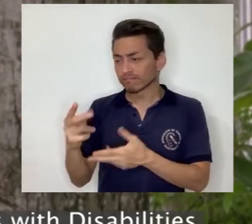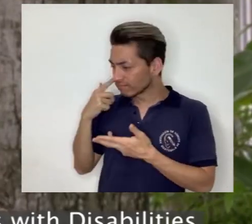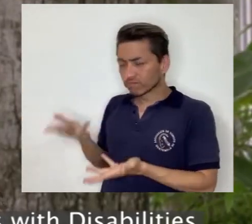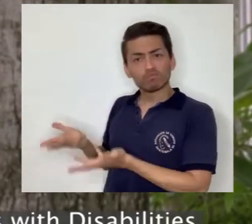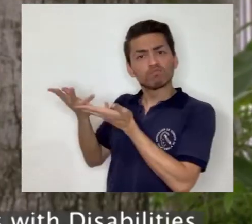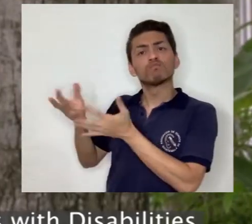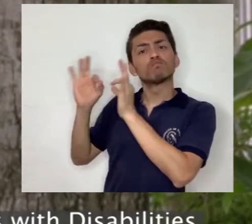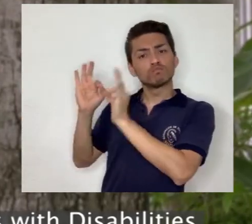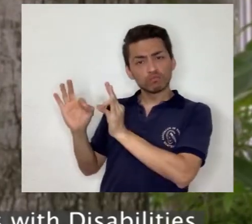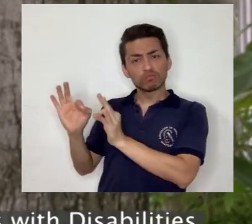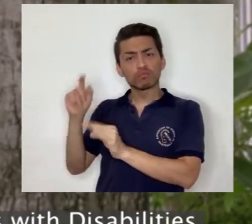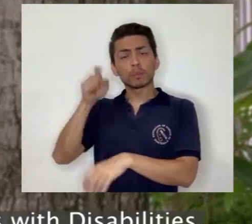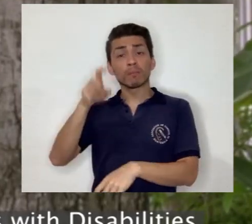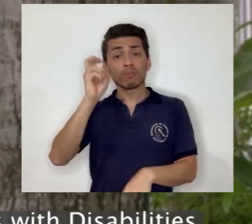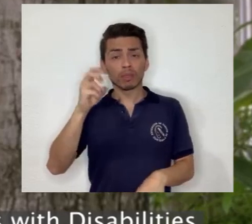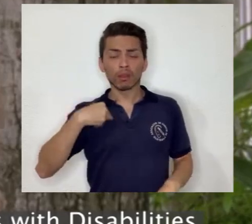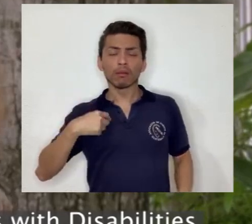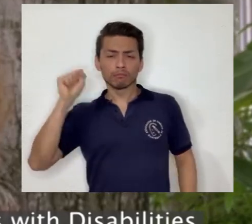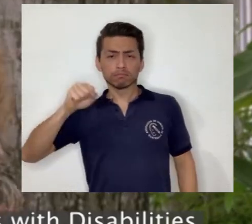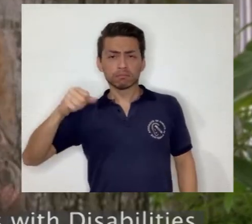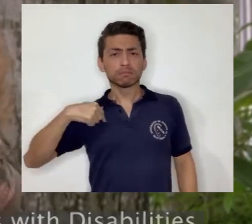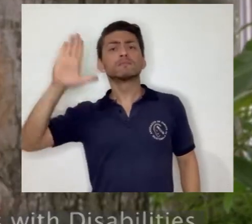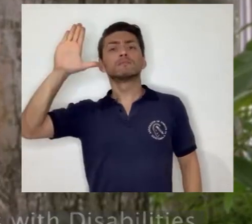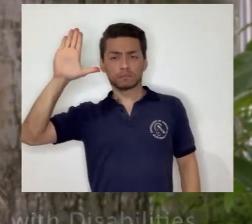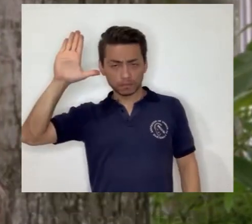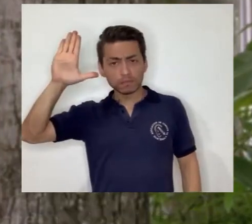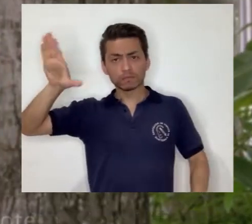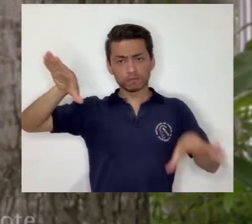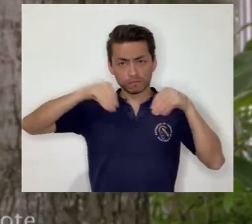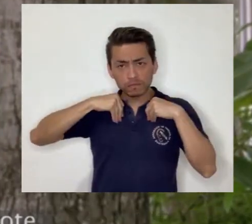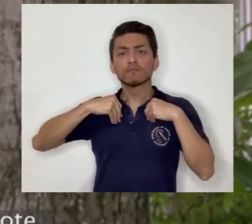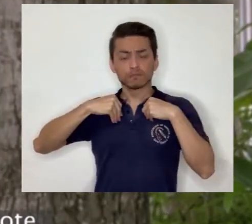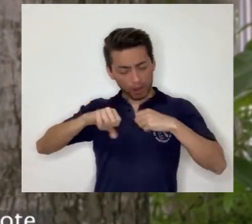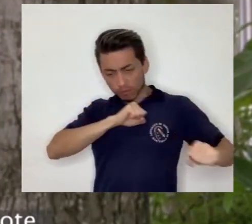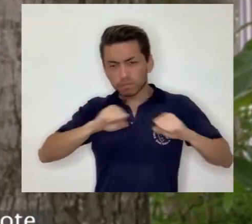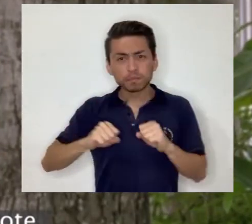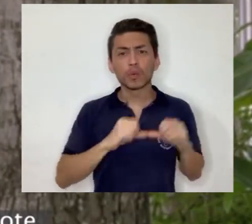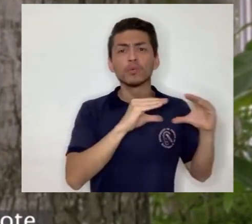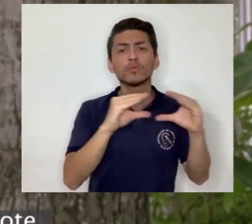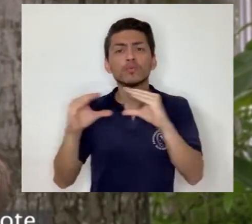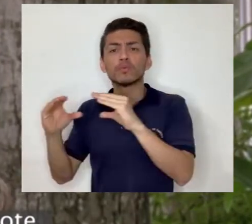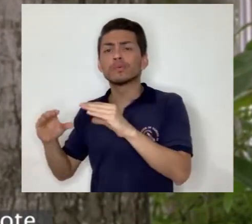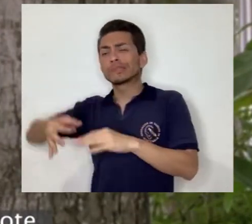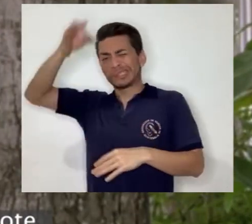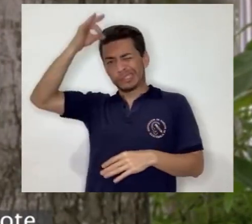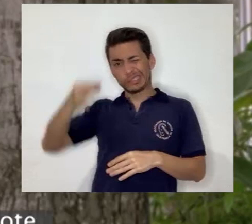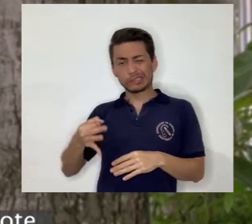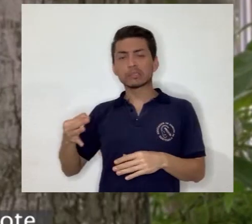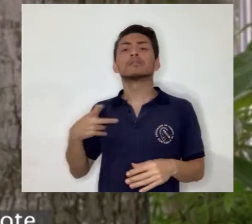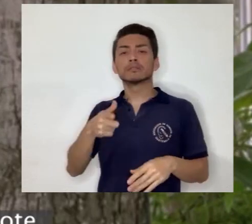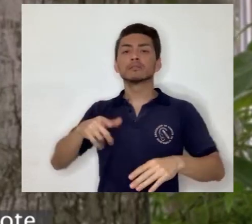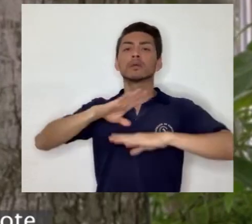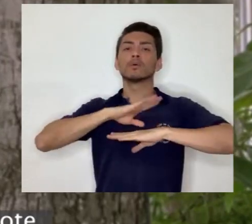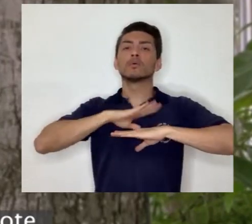essential that everyone must be respected and valued. Therefore, you have my commitment to